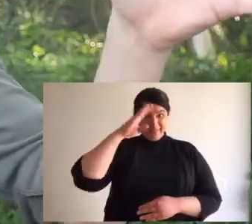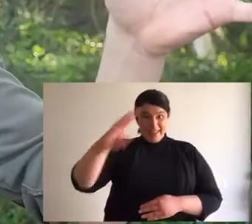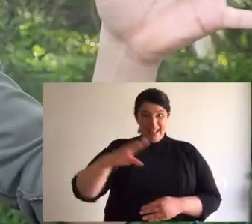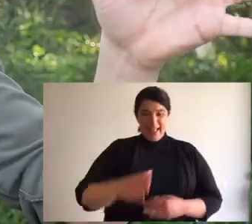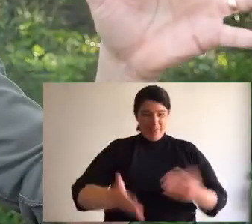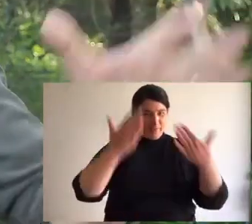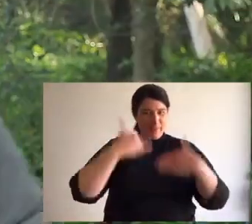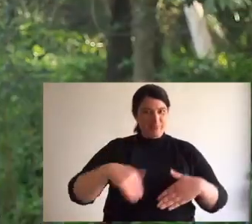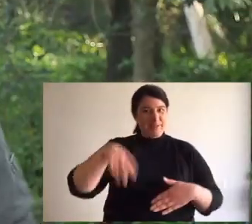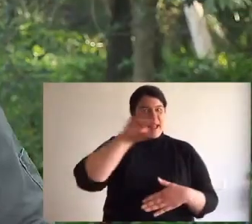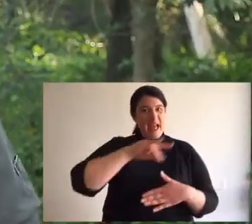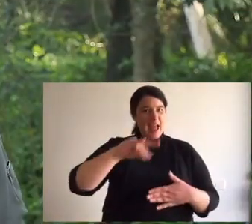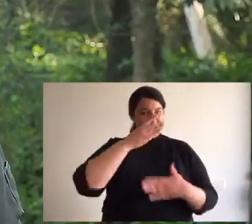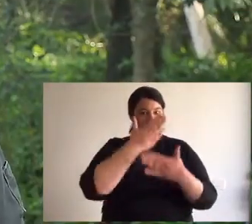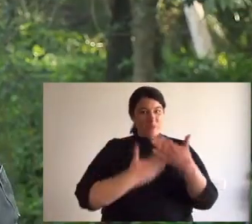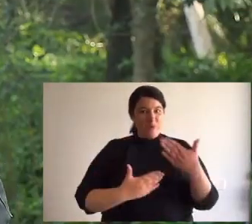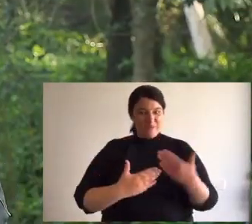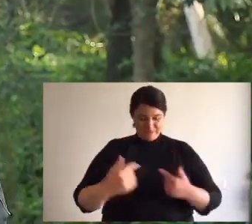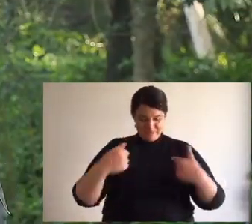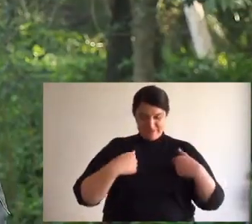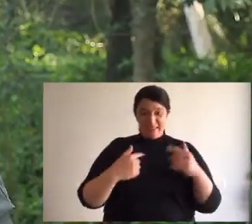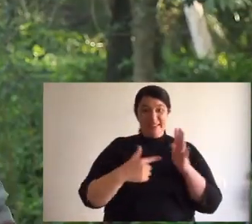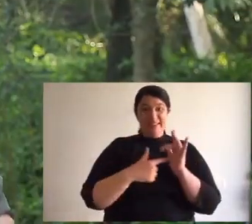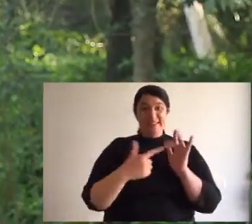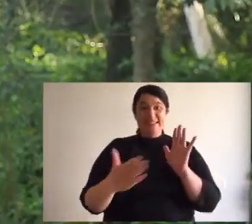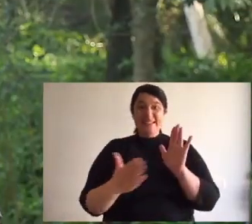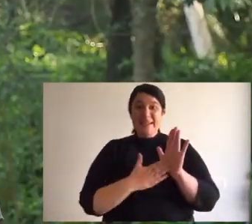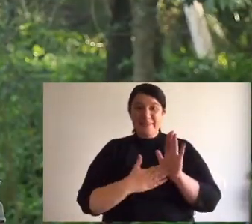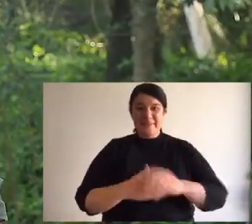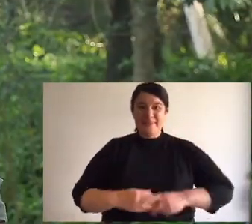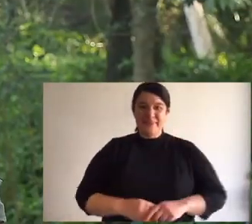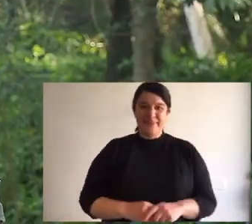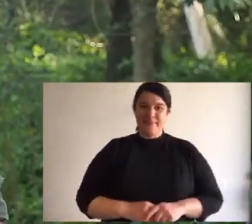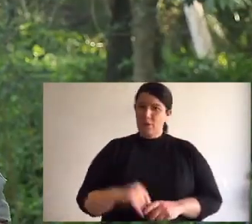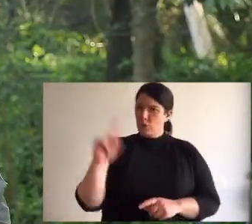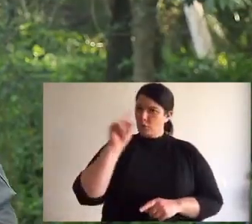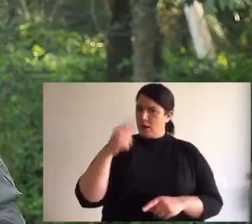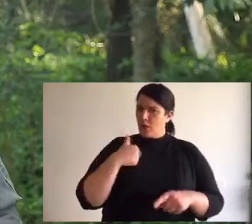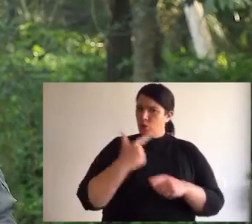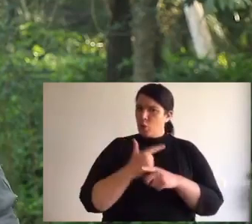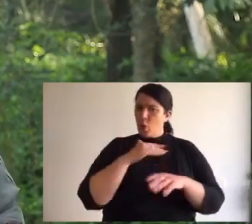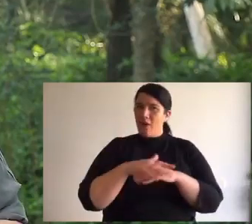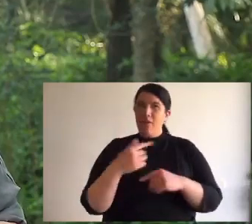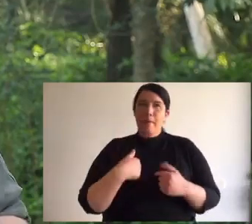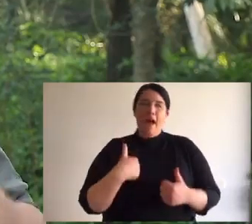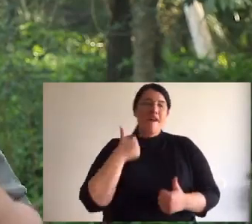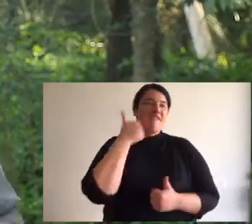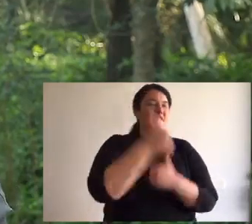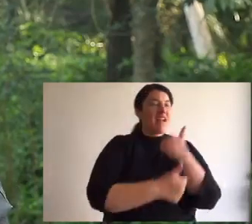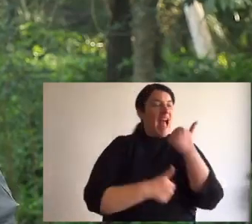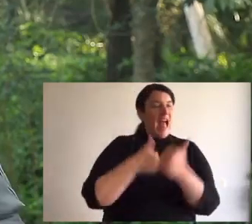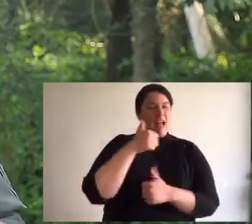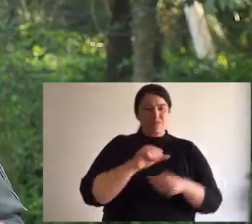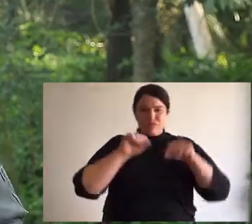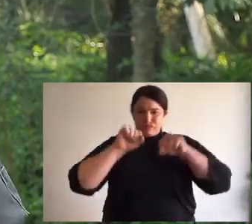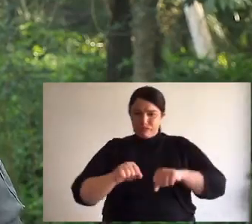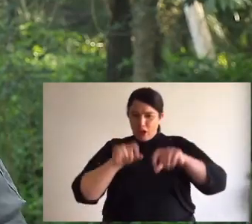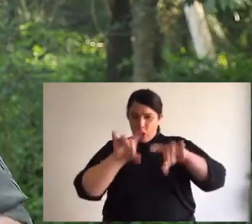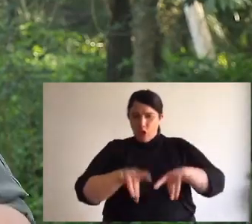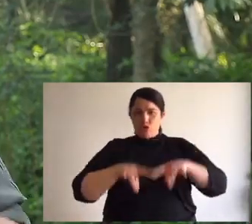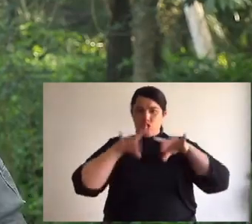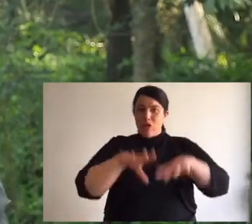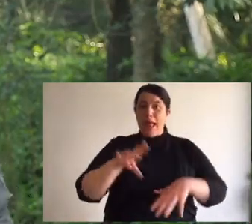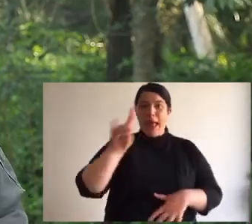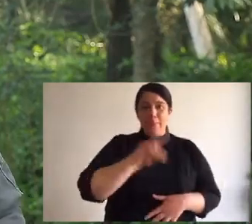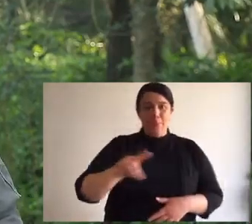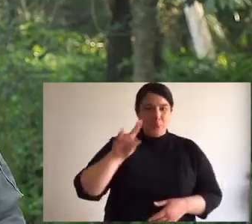G'day everyone. Welcome to Animal Tales with Kim Faulkner. That's me. Today I'm talking one of my favorite native